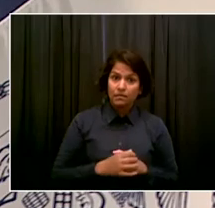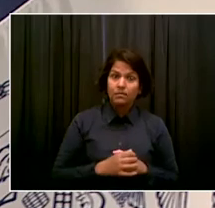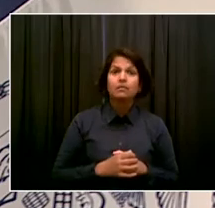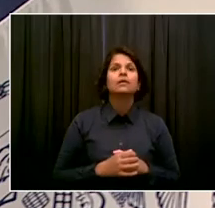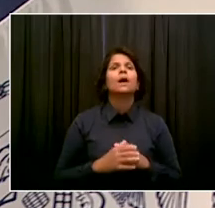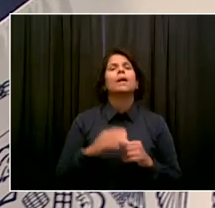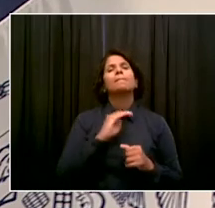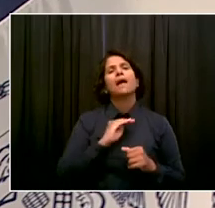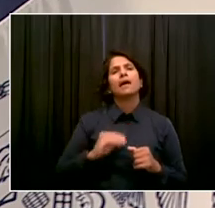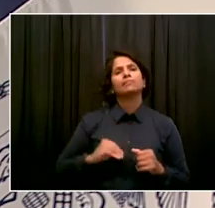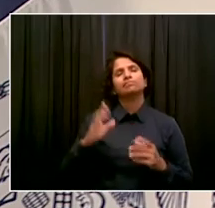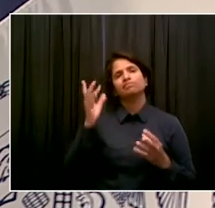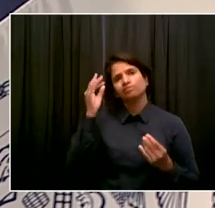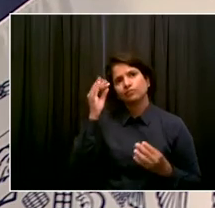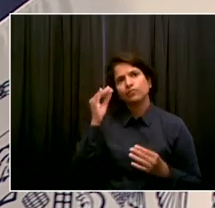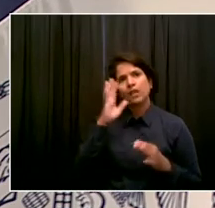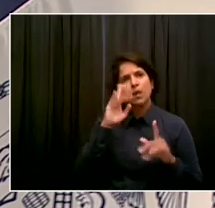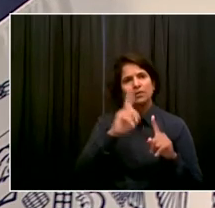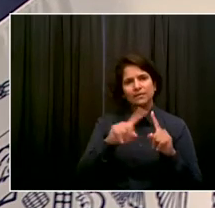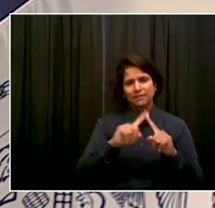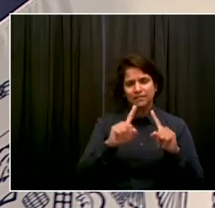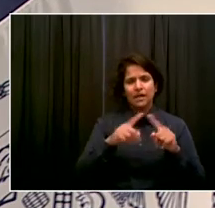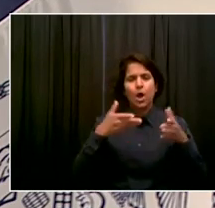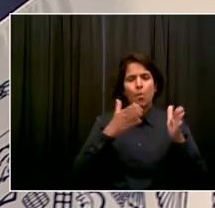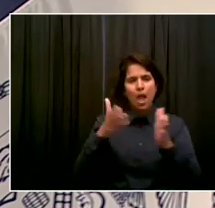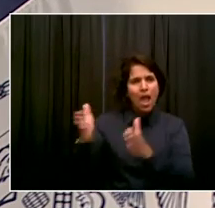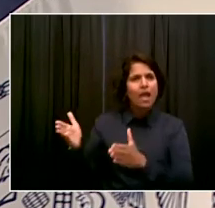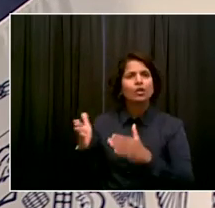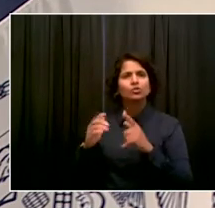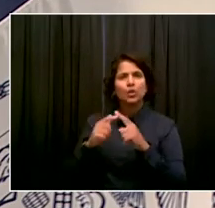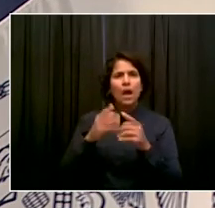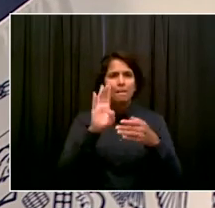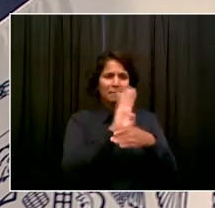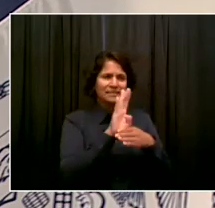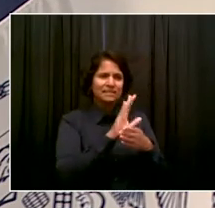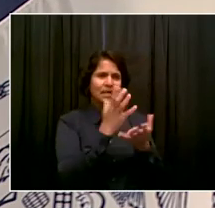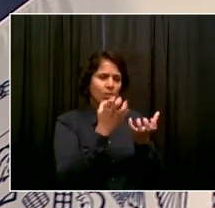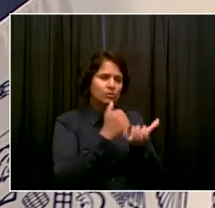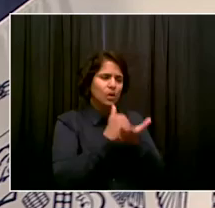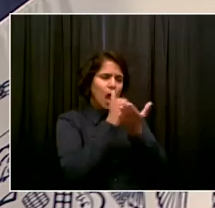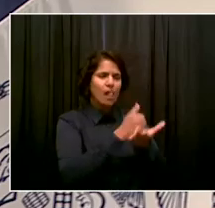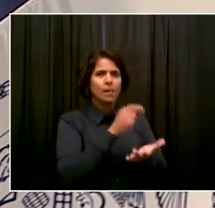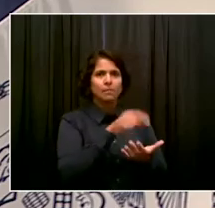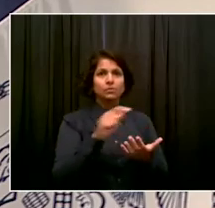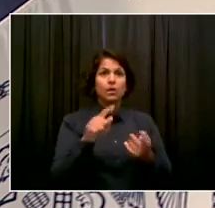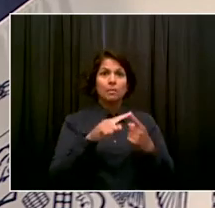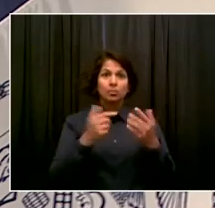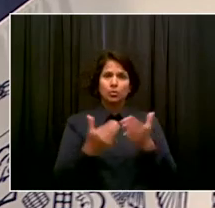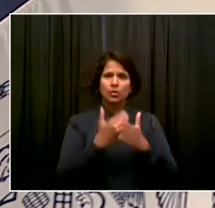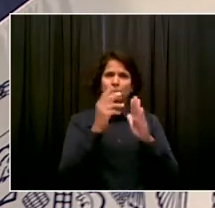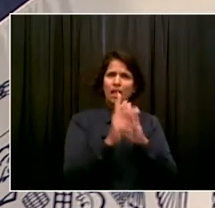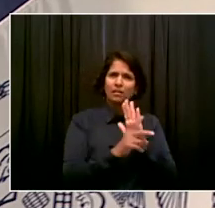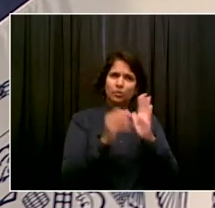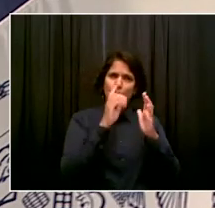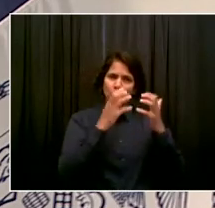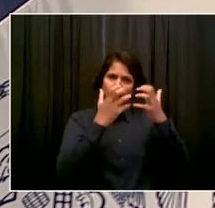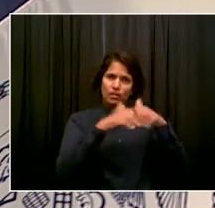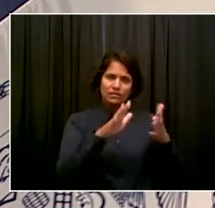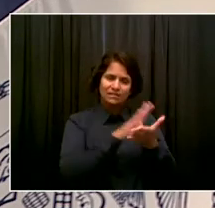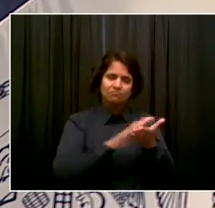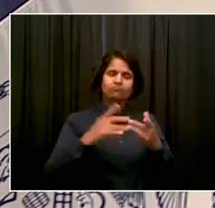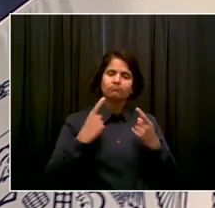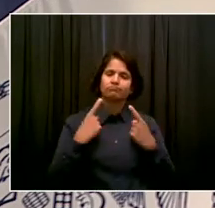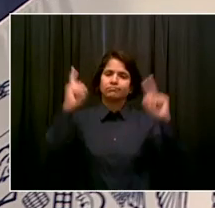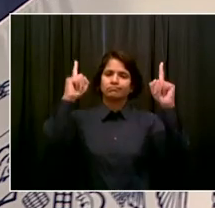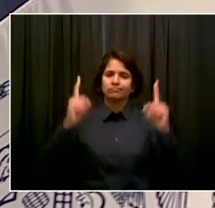this to be a success. We want it to go smoothly. Look, I don't think, when you think about the fact that everything